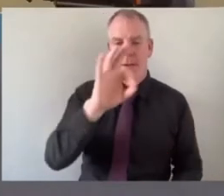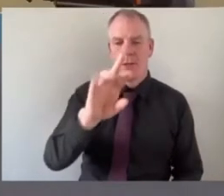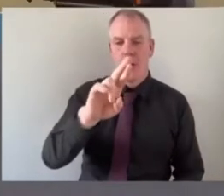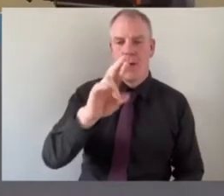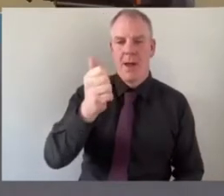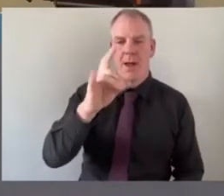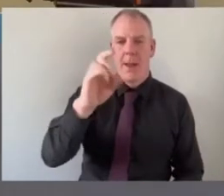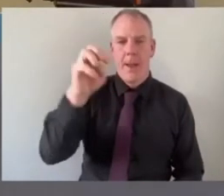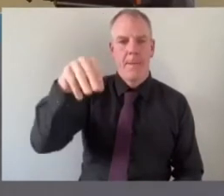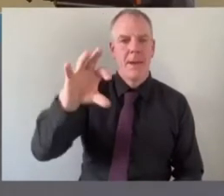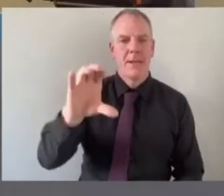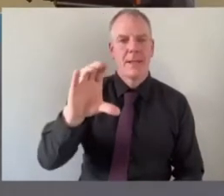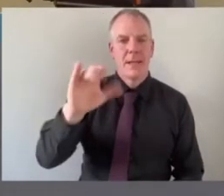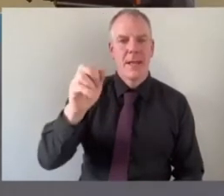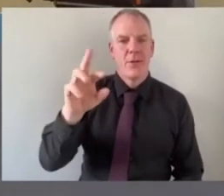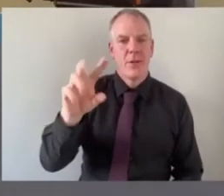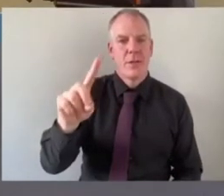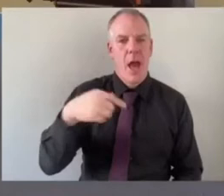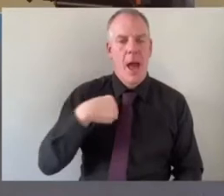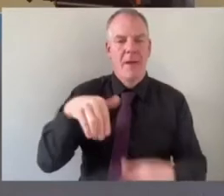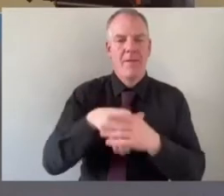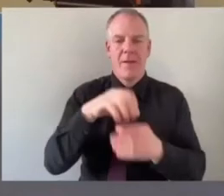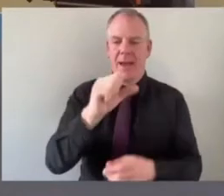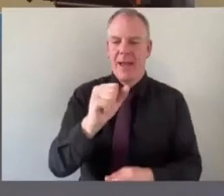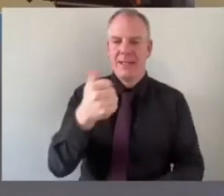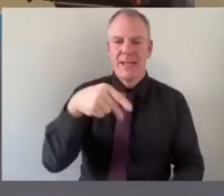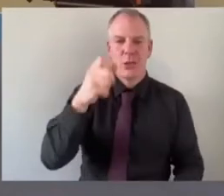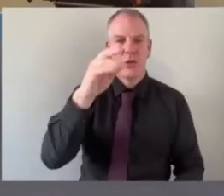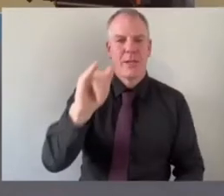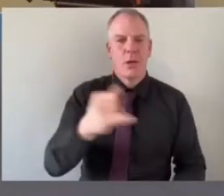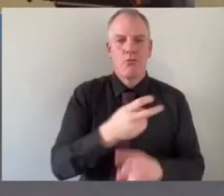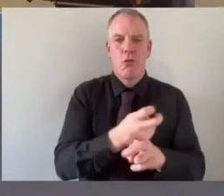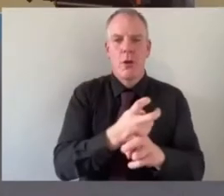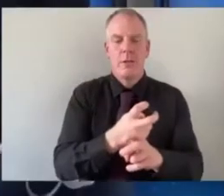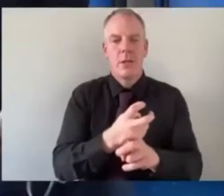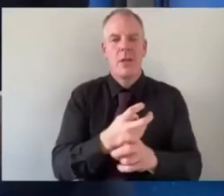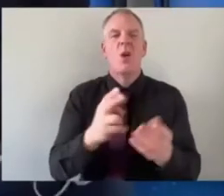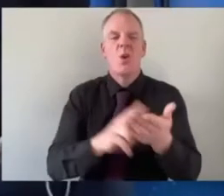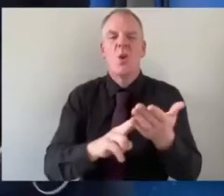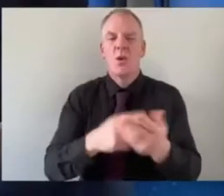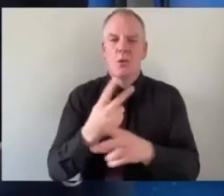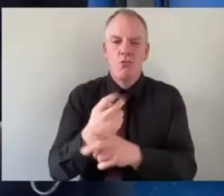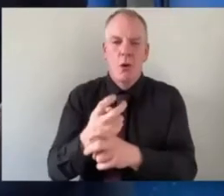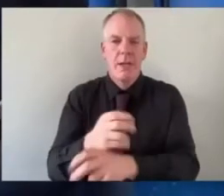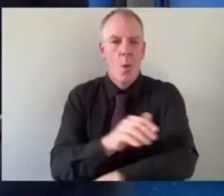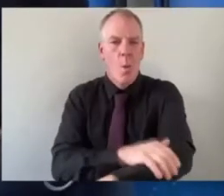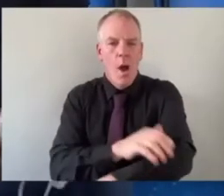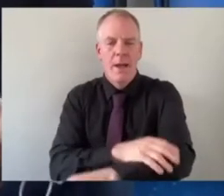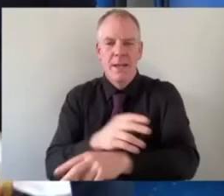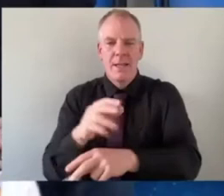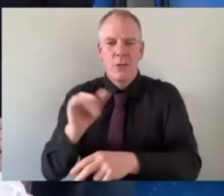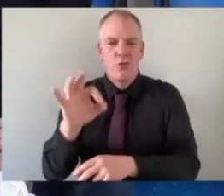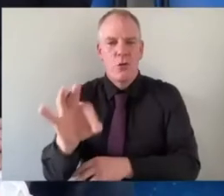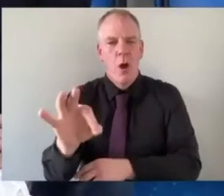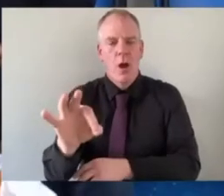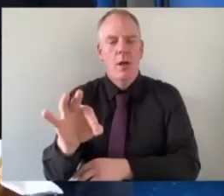the founder of the sanctuary runners uh we use running jogging and walking to bring together asylum seekers refugees migrants and those in wider